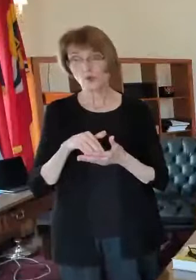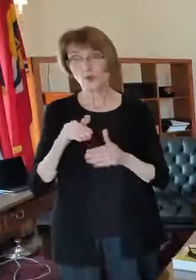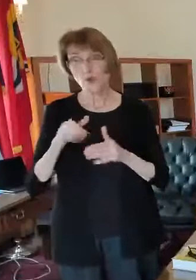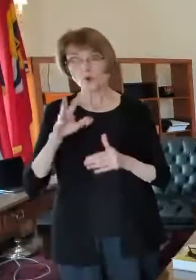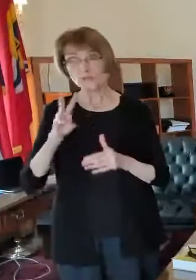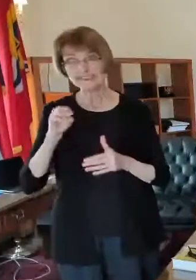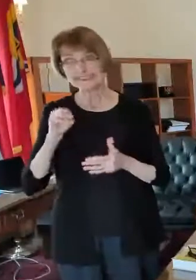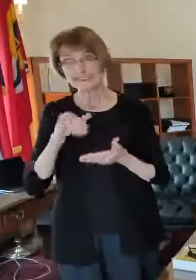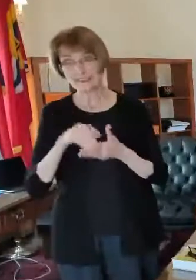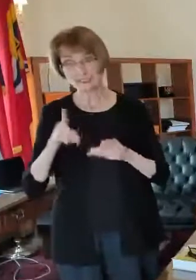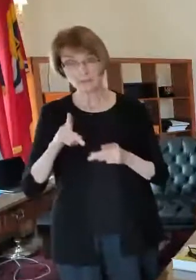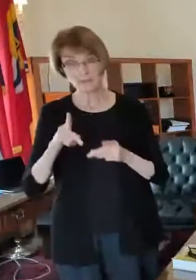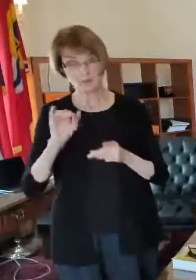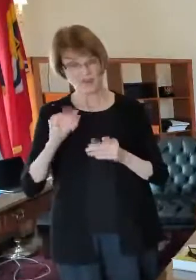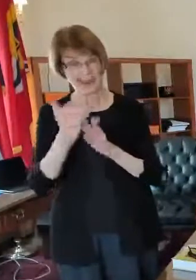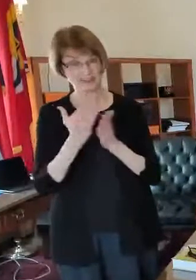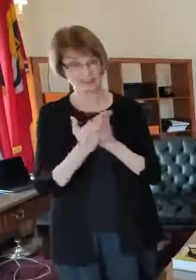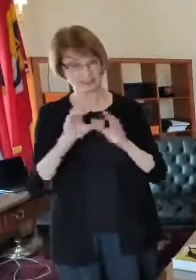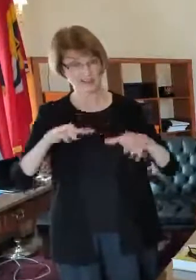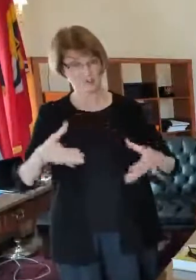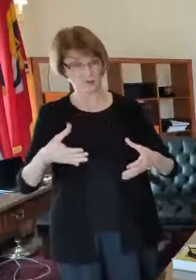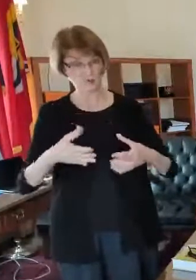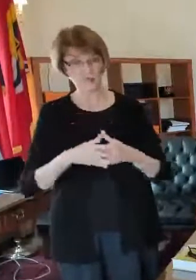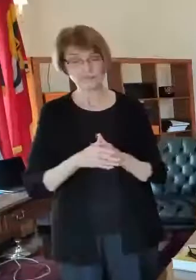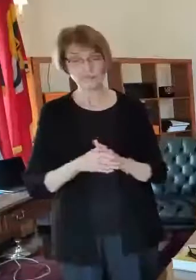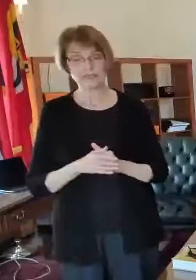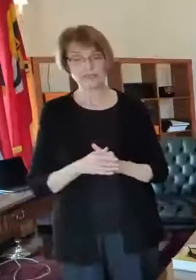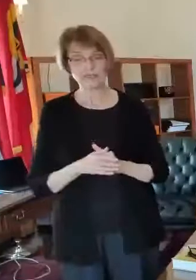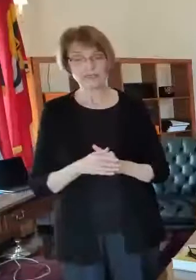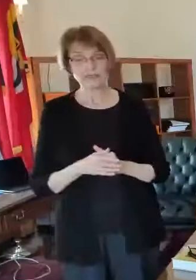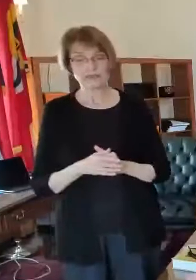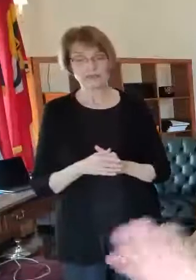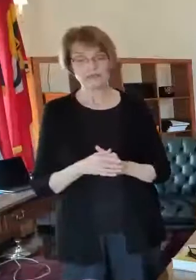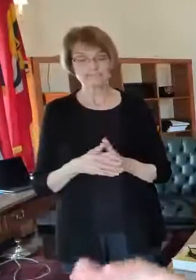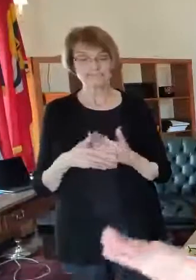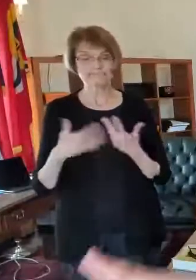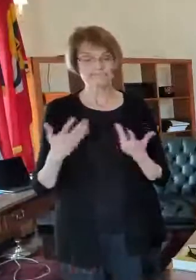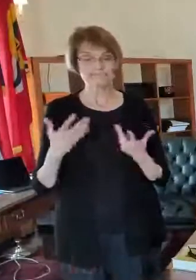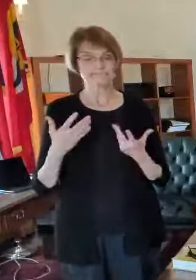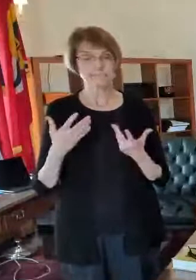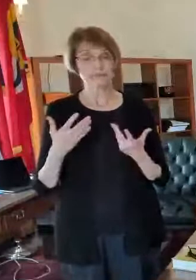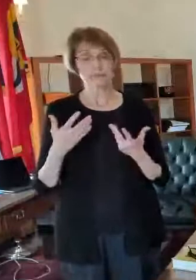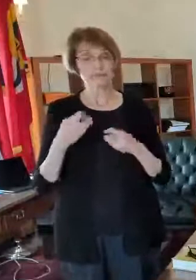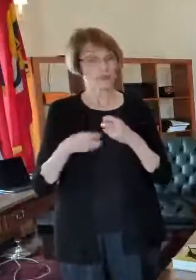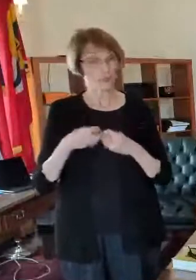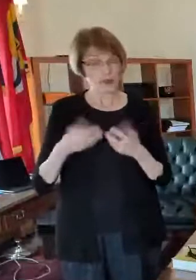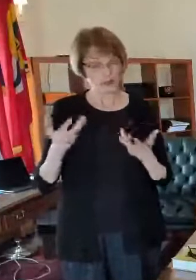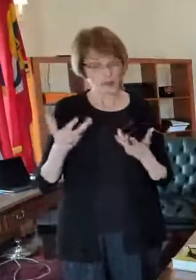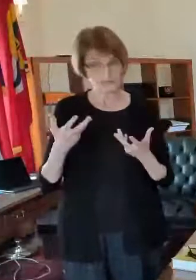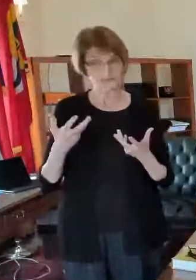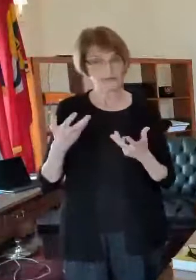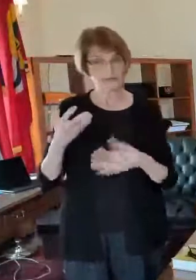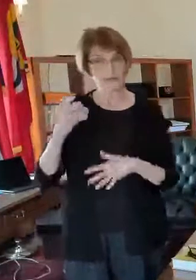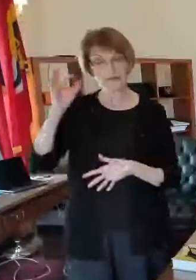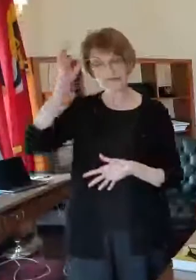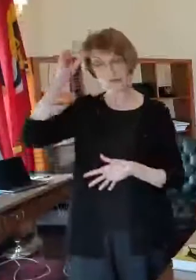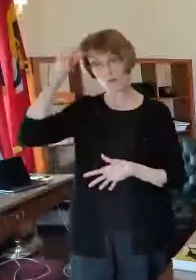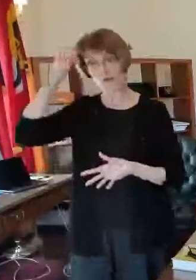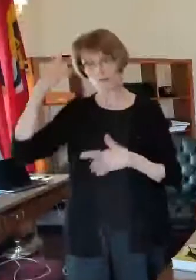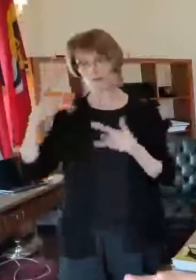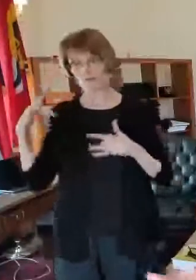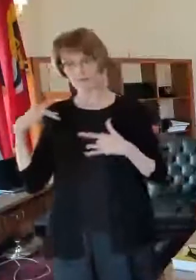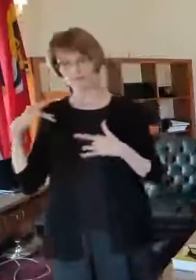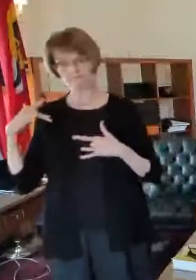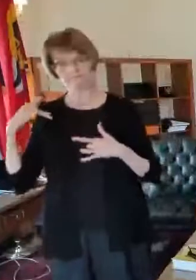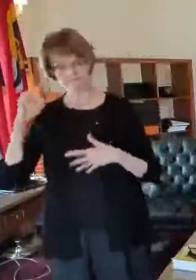but one of the problems with you know the federal government has left this all up to states and